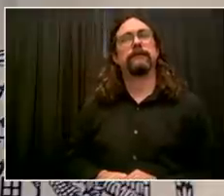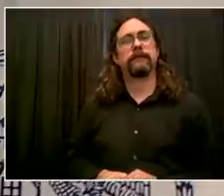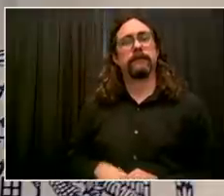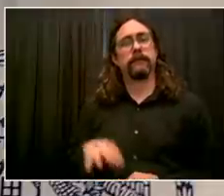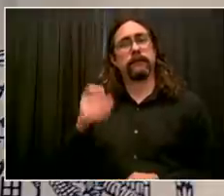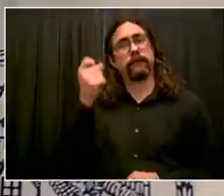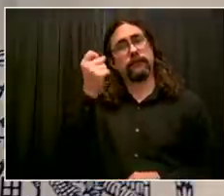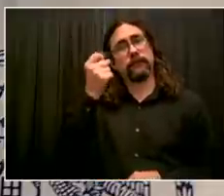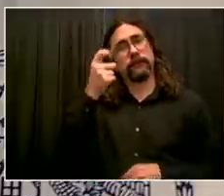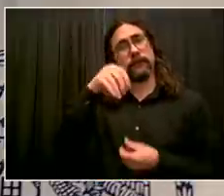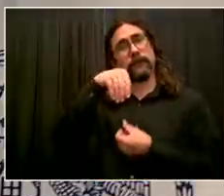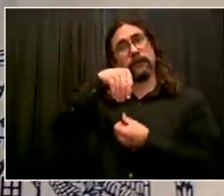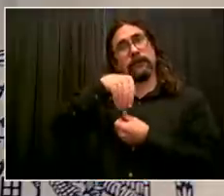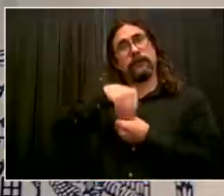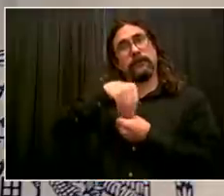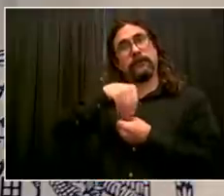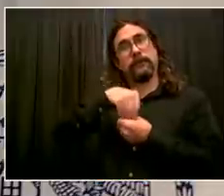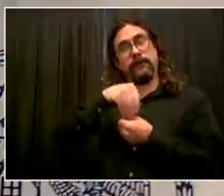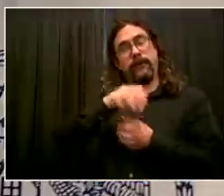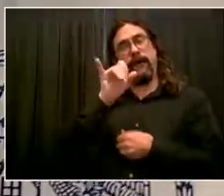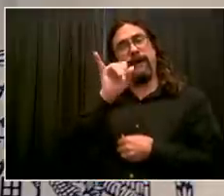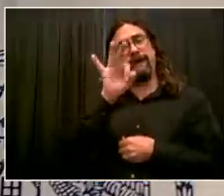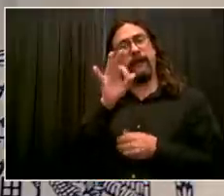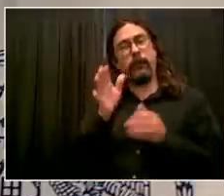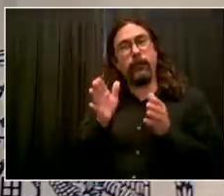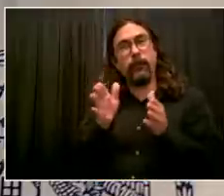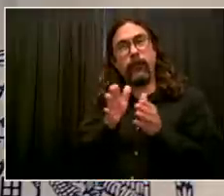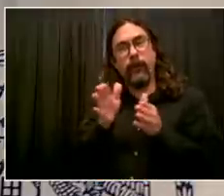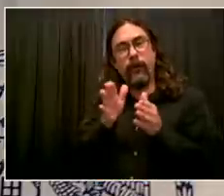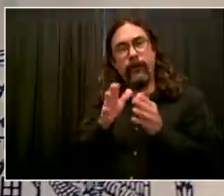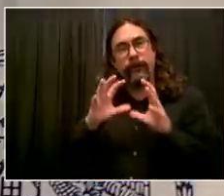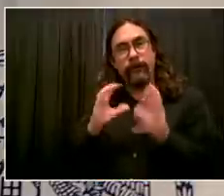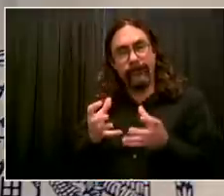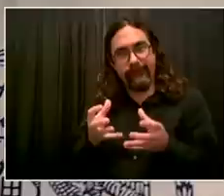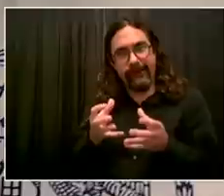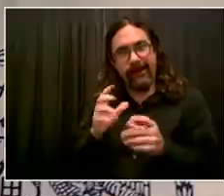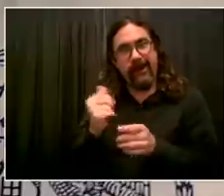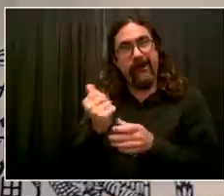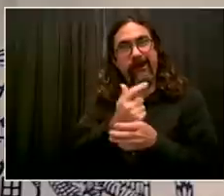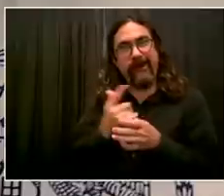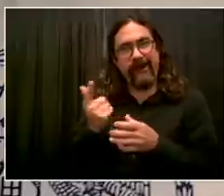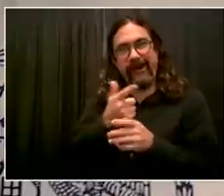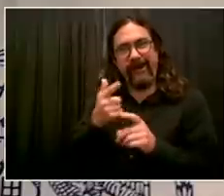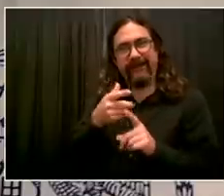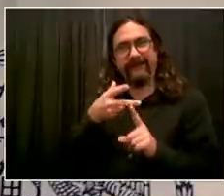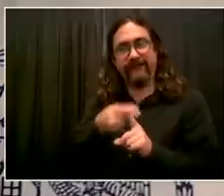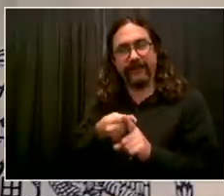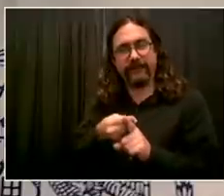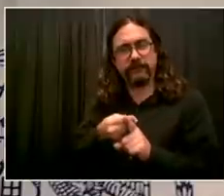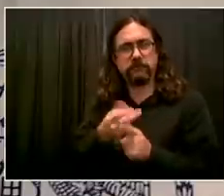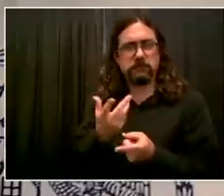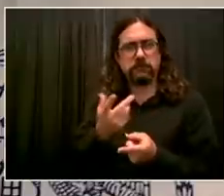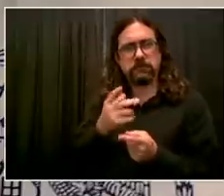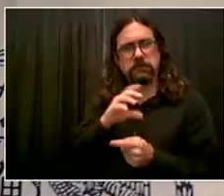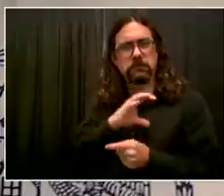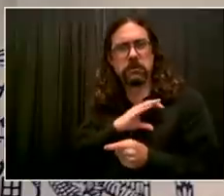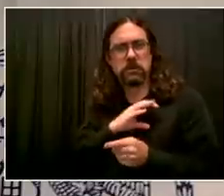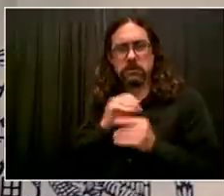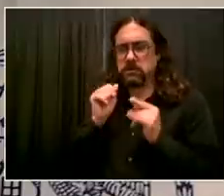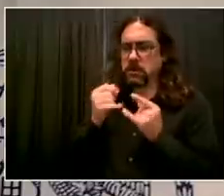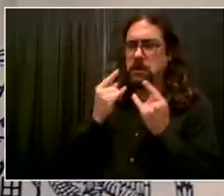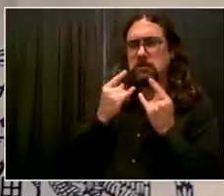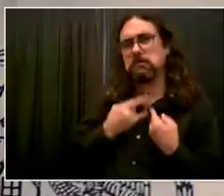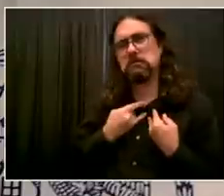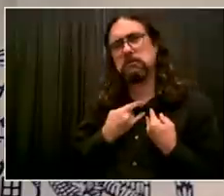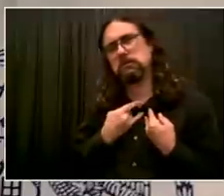public employees, indoors is going to be a place where you keep a mask on. Outdoors, different reality. And again, a lot of our